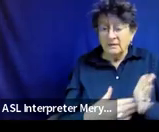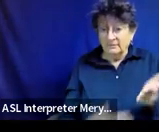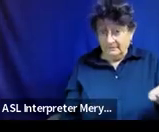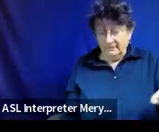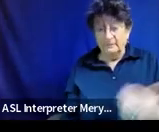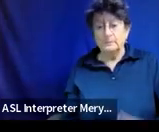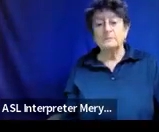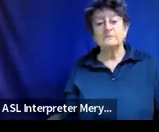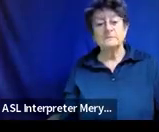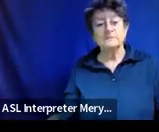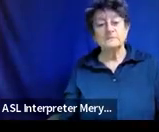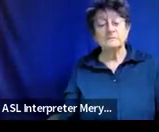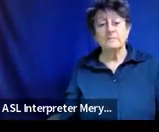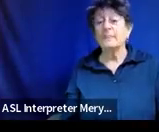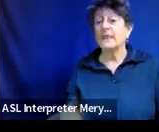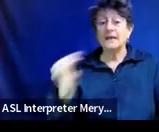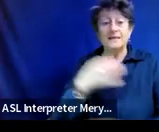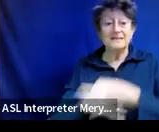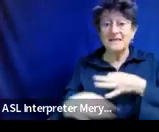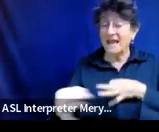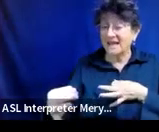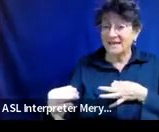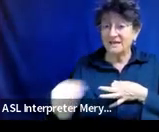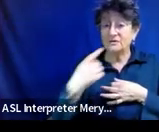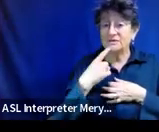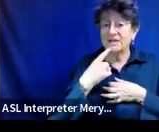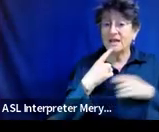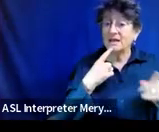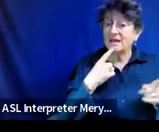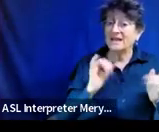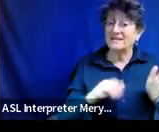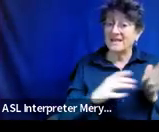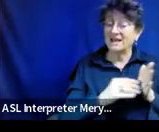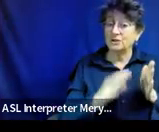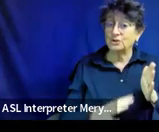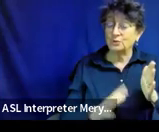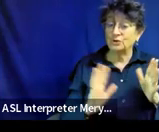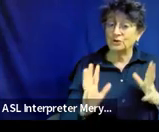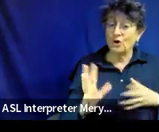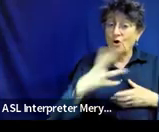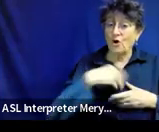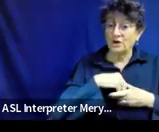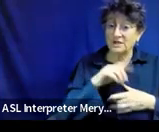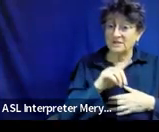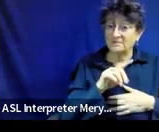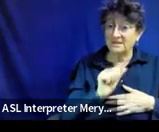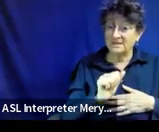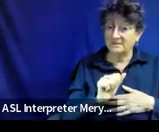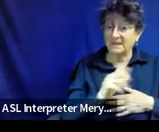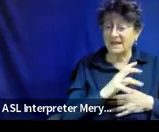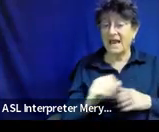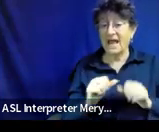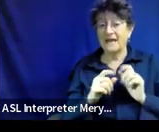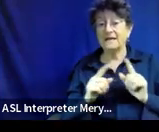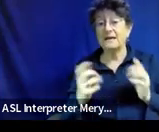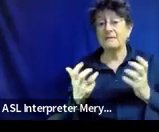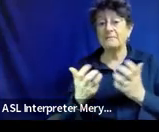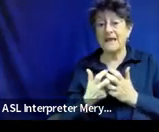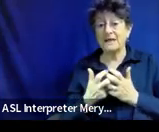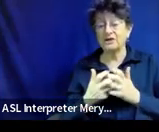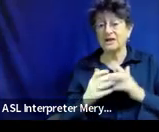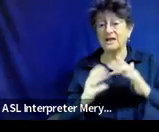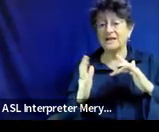So instead you could say Lisa's autism disability and accompanying deficits in academics,